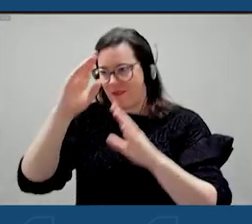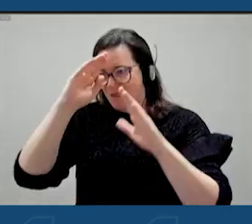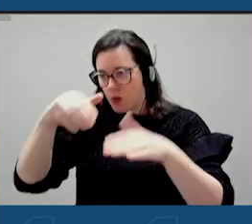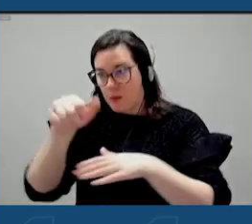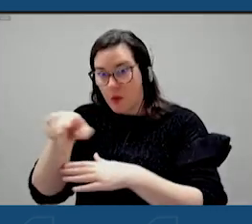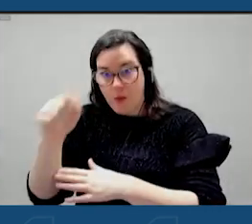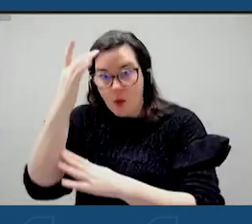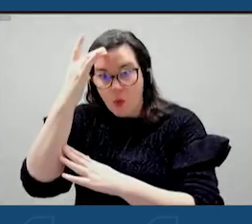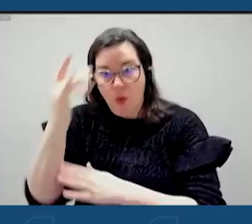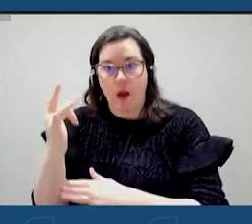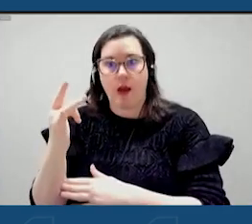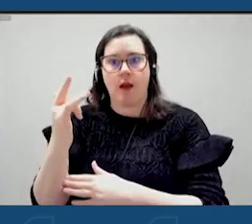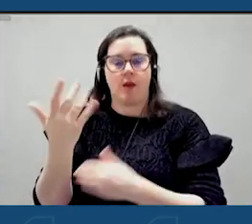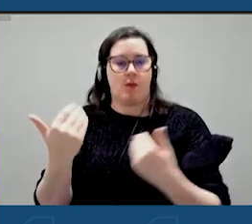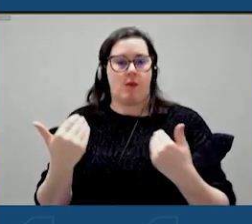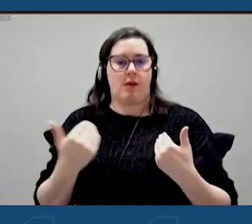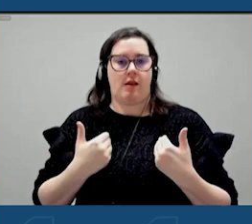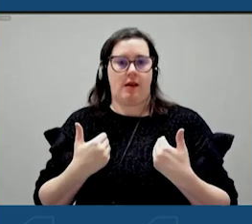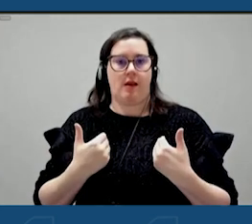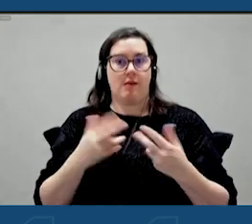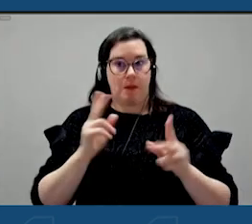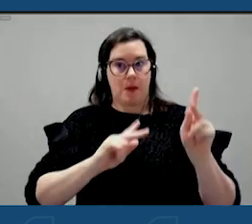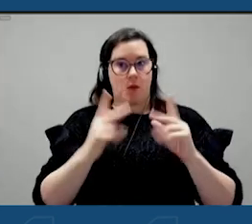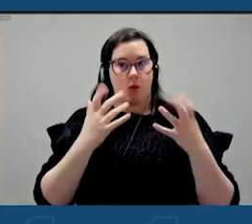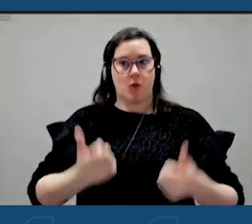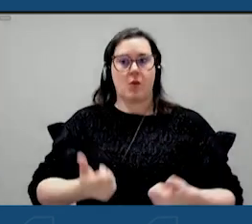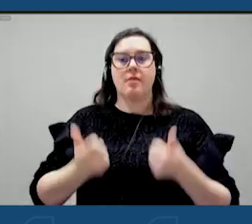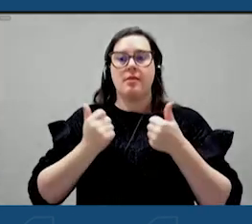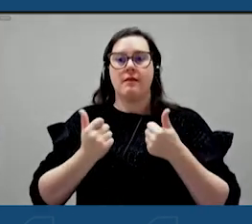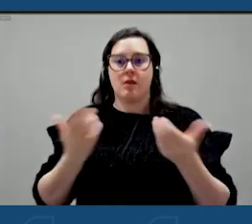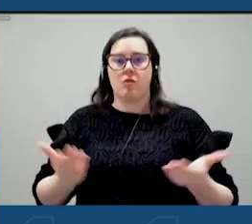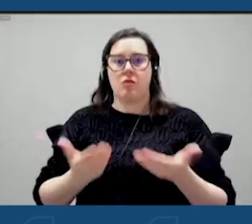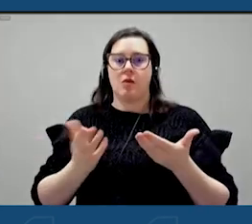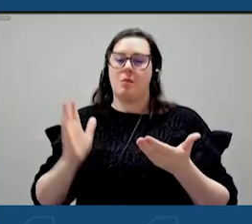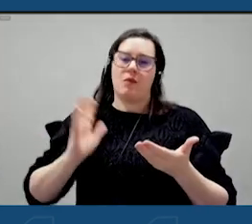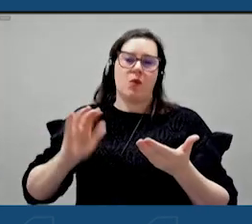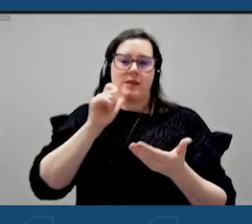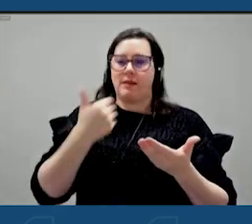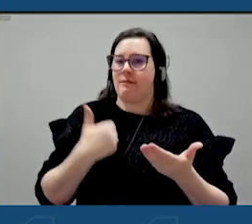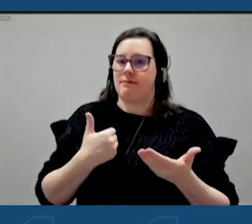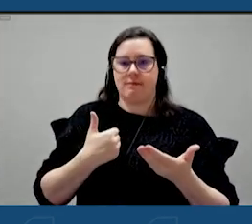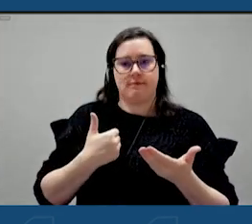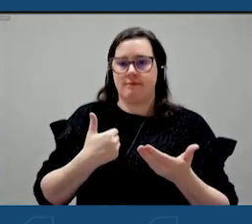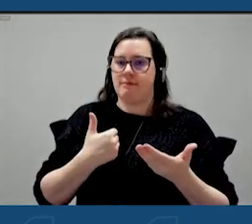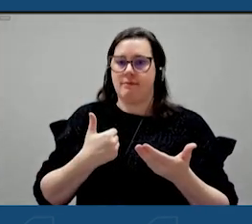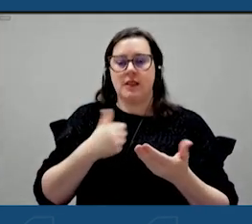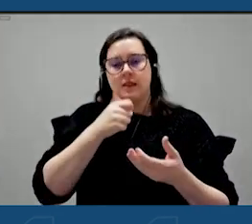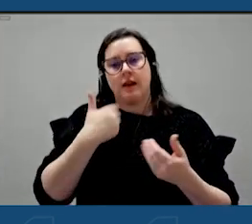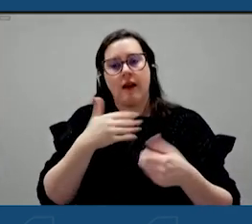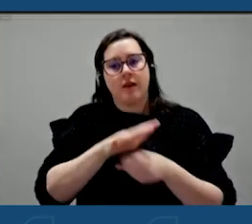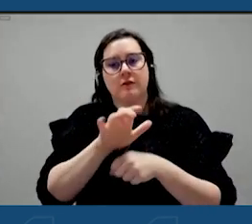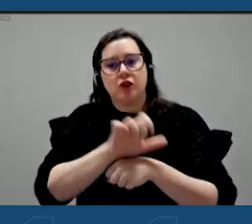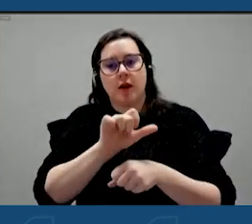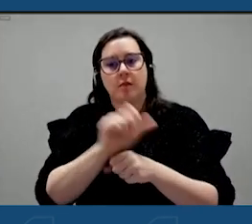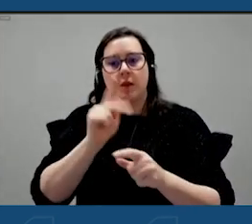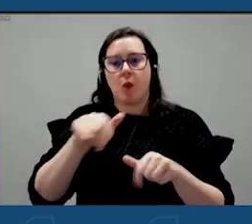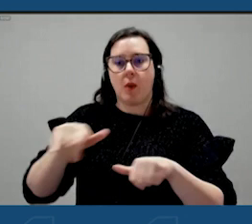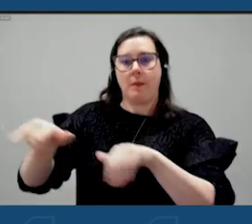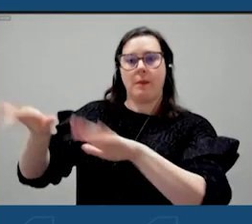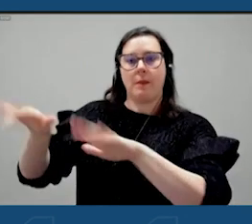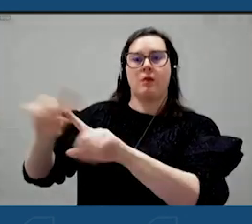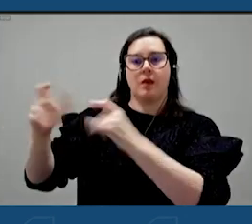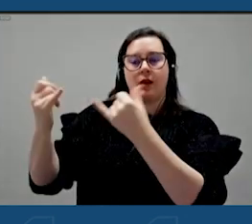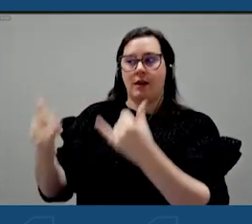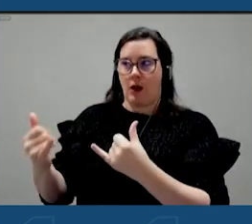because one thing we have is people who want to live in our communities now. We didn't have that. We didn't have the jobs. People were leaving. And now we have to build the